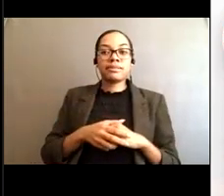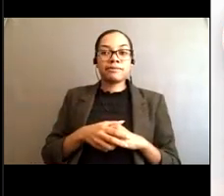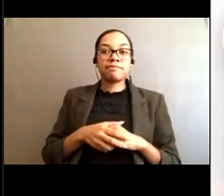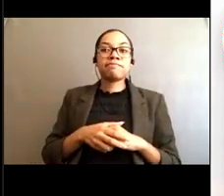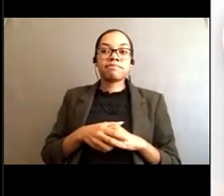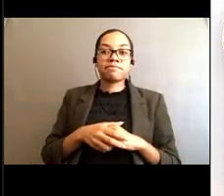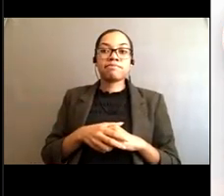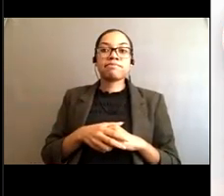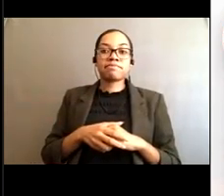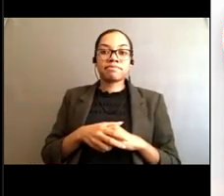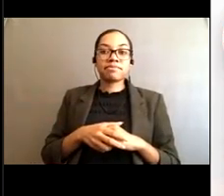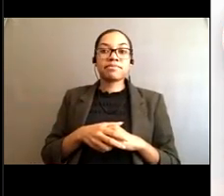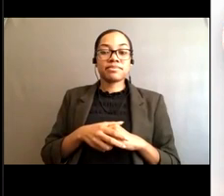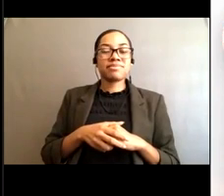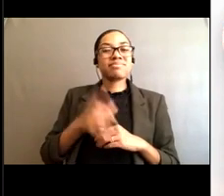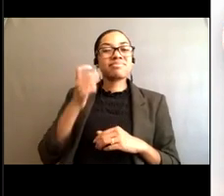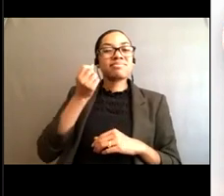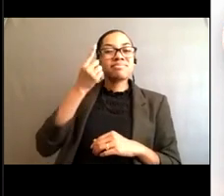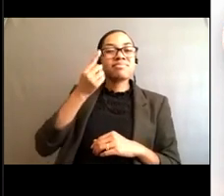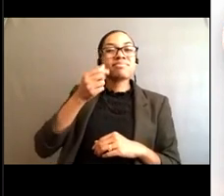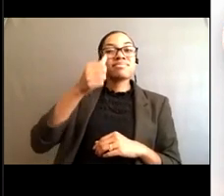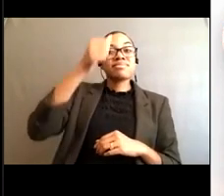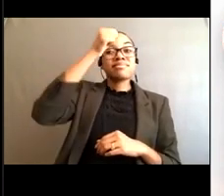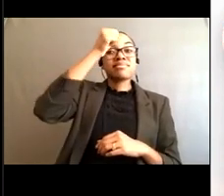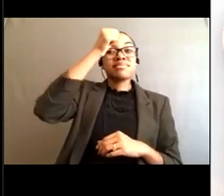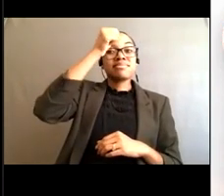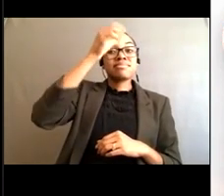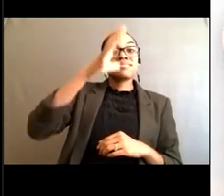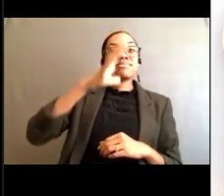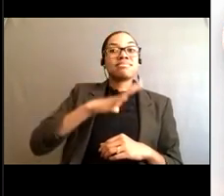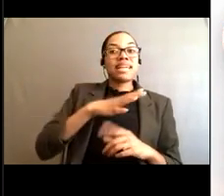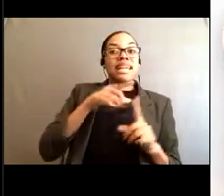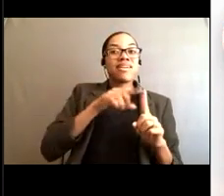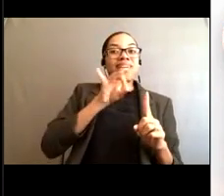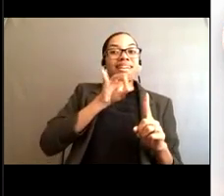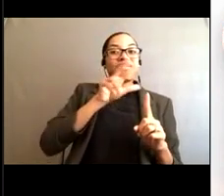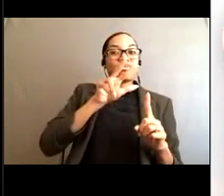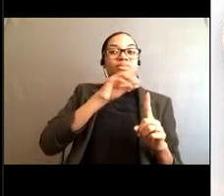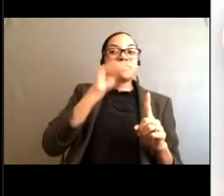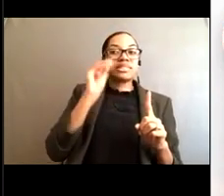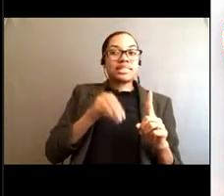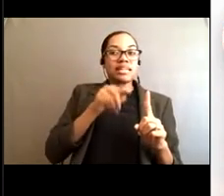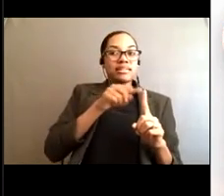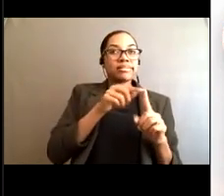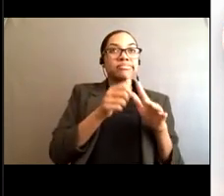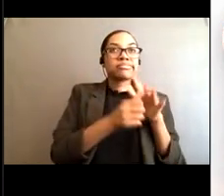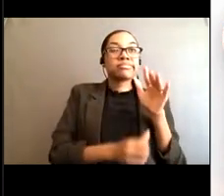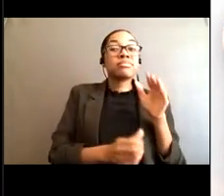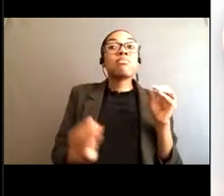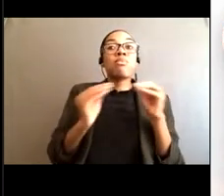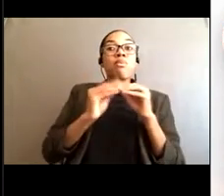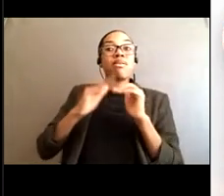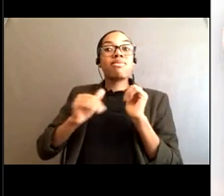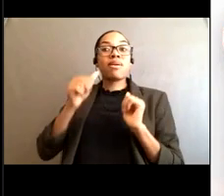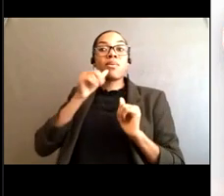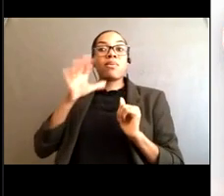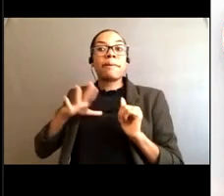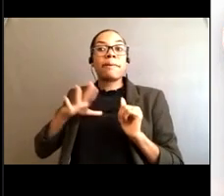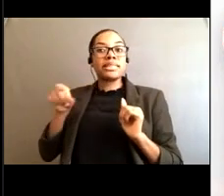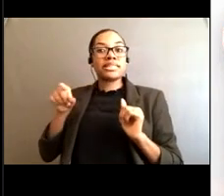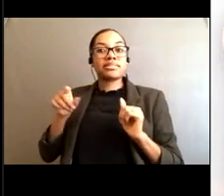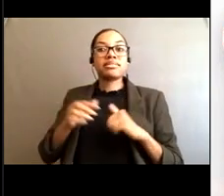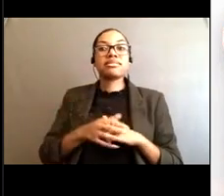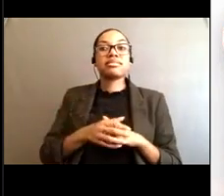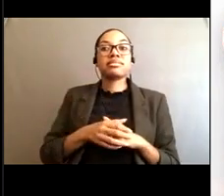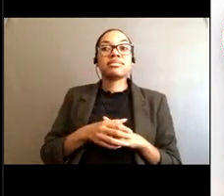And not surprisingly, 84% of rip current drownings in the Carolinas are people from inland areas.